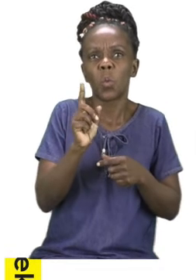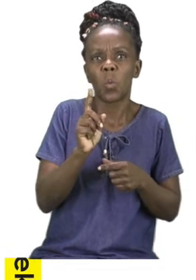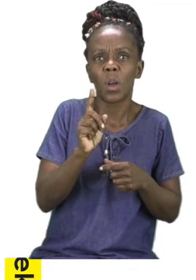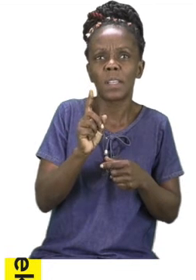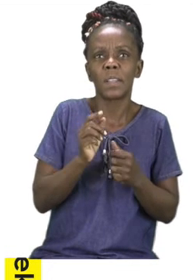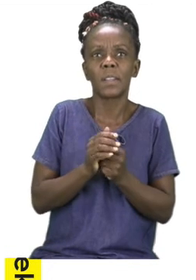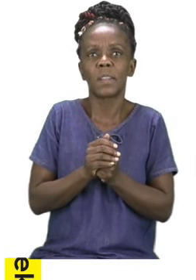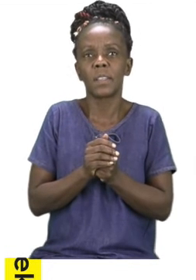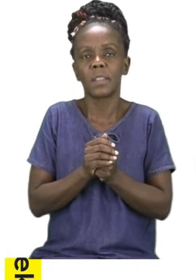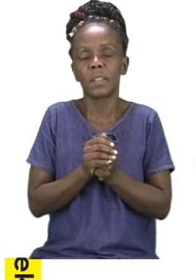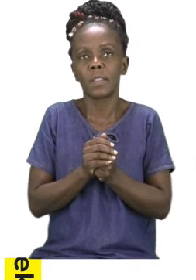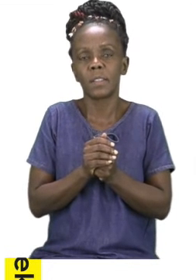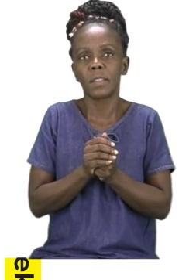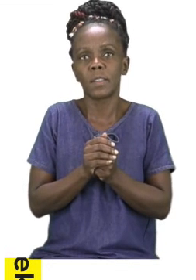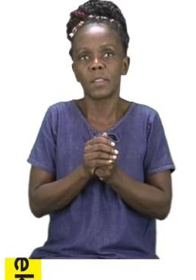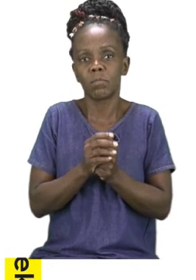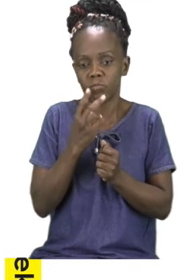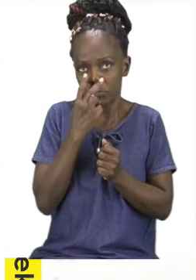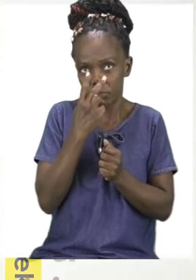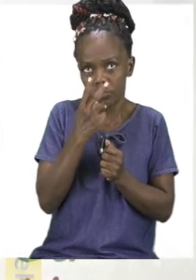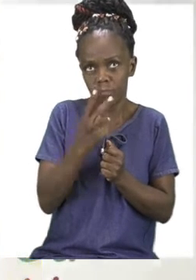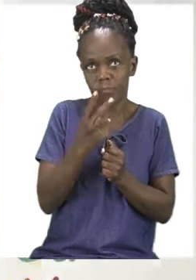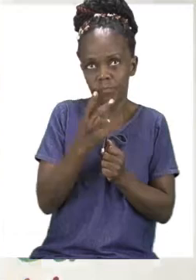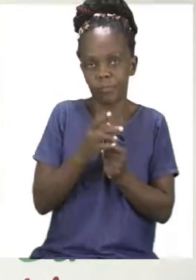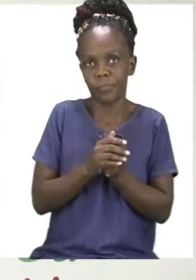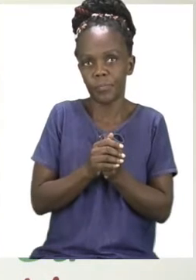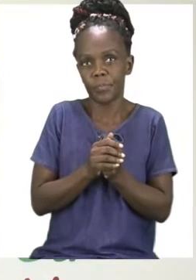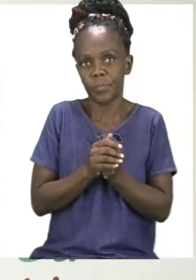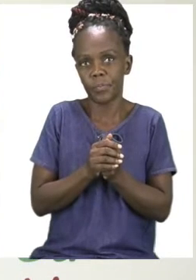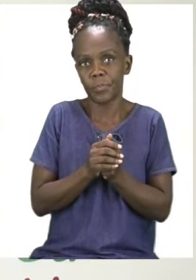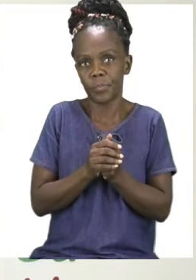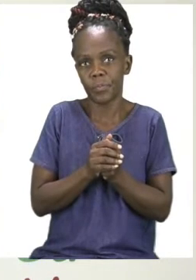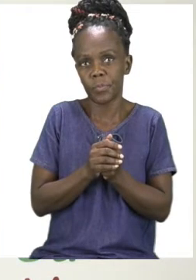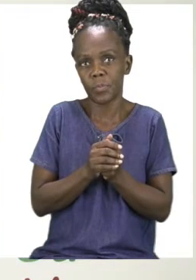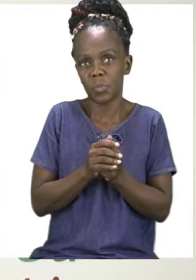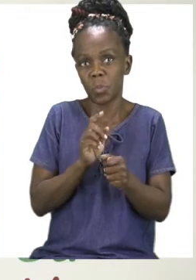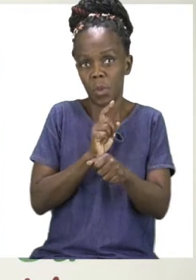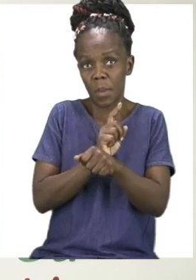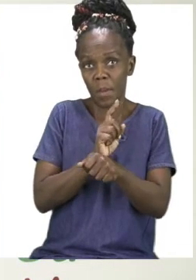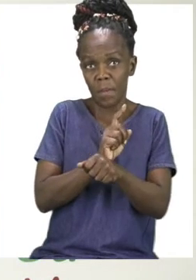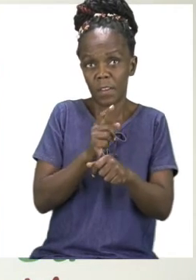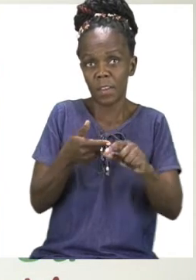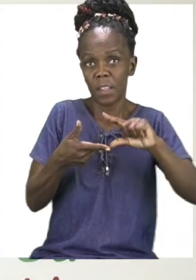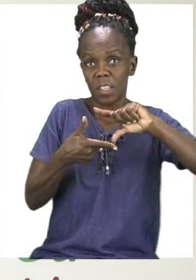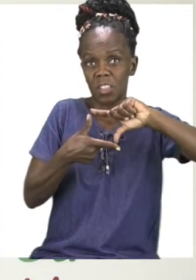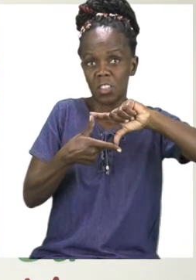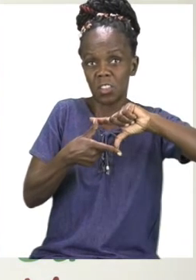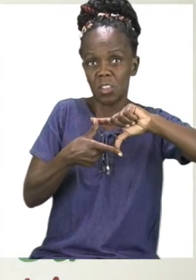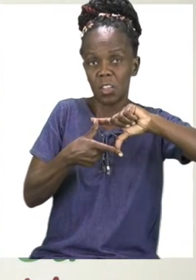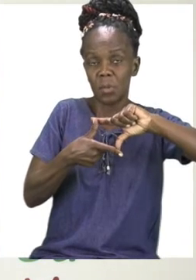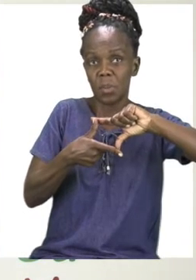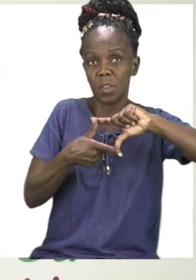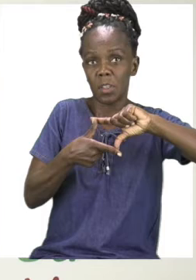Let's let us take a look. I have the first shape we could see and the second